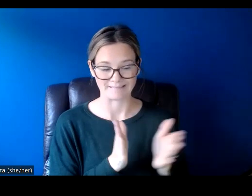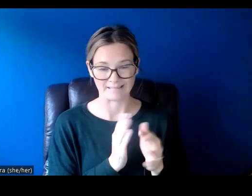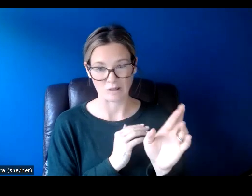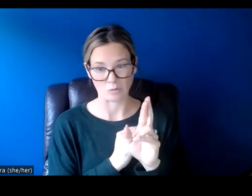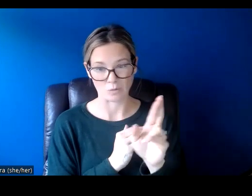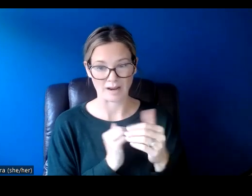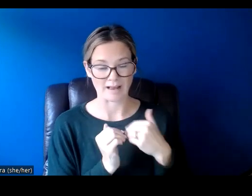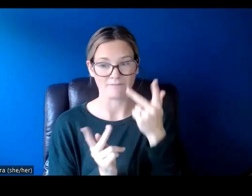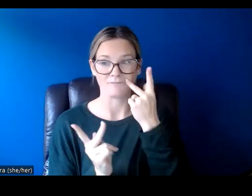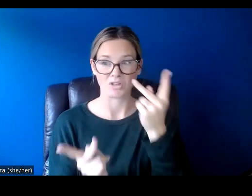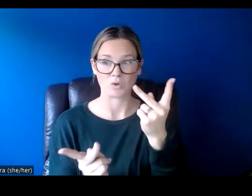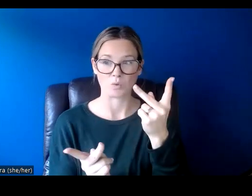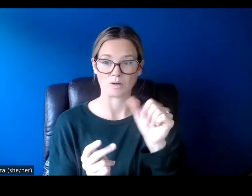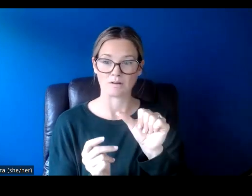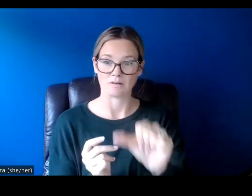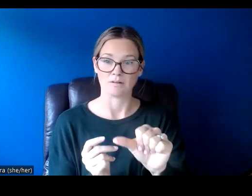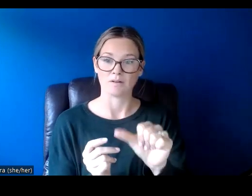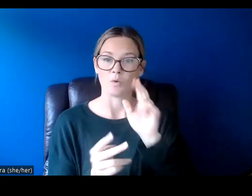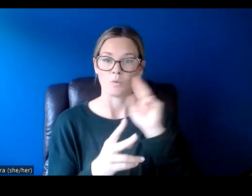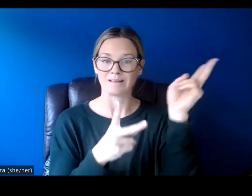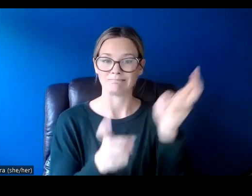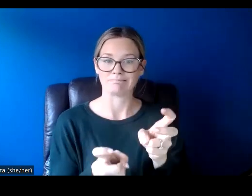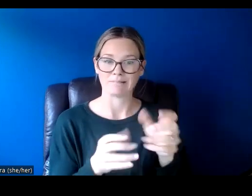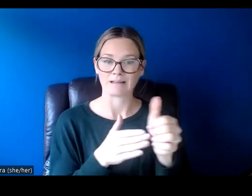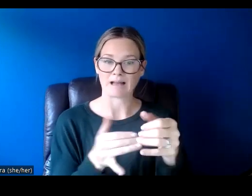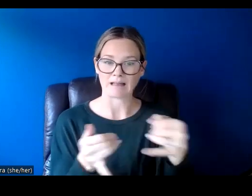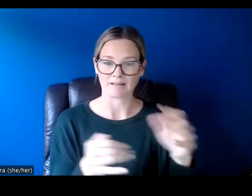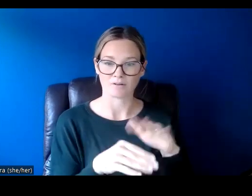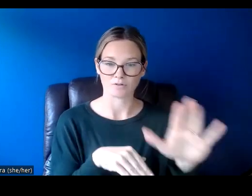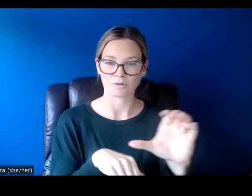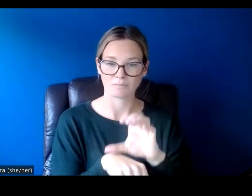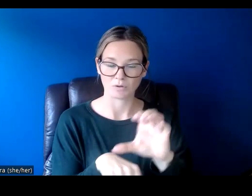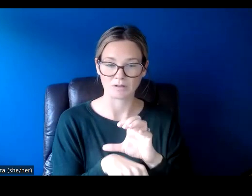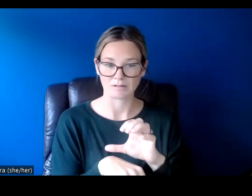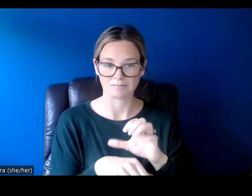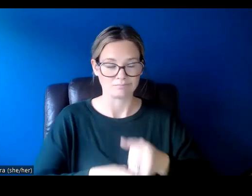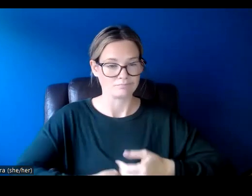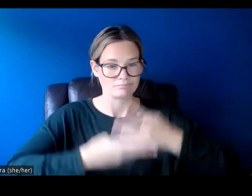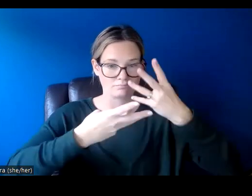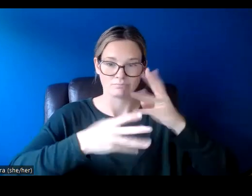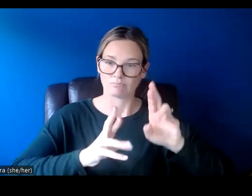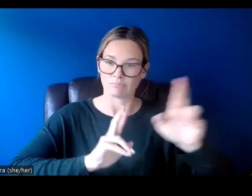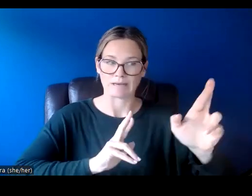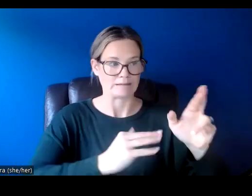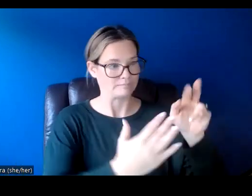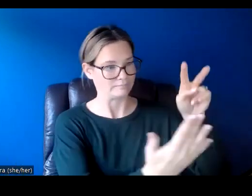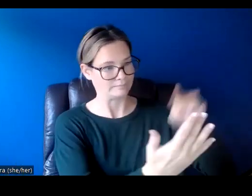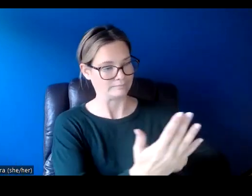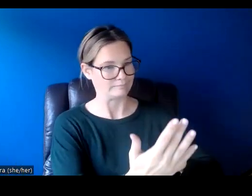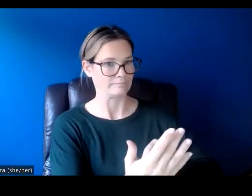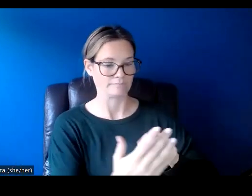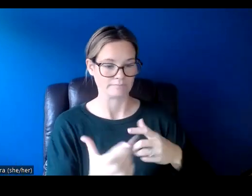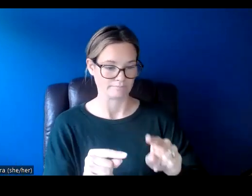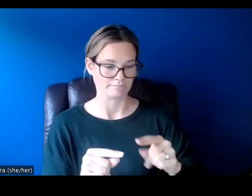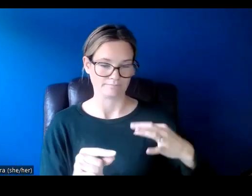side, there's a view button. This will download the guidelines to your computer so you can have them at arm's reach to read through as you're